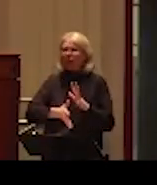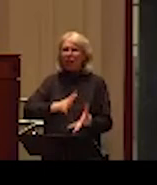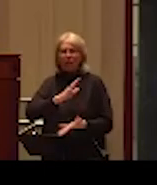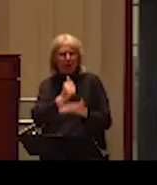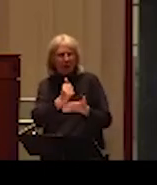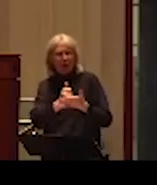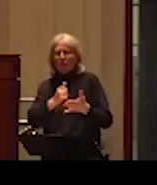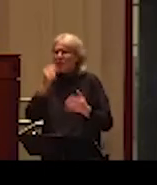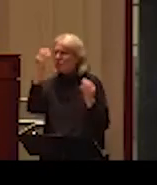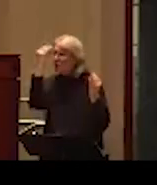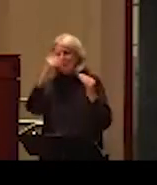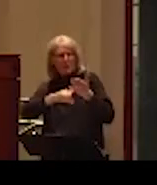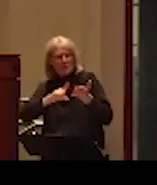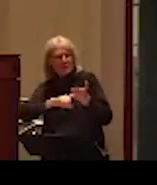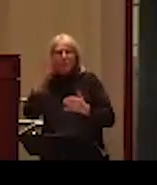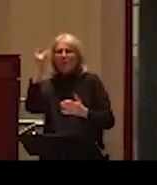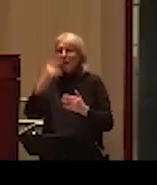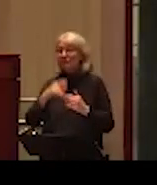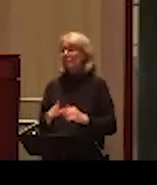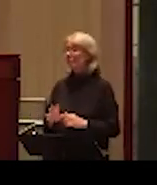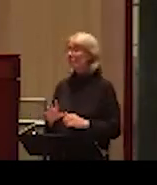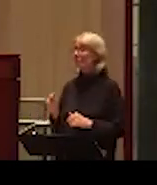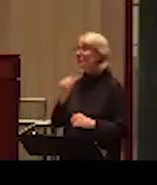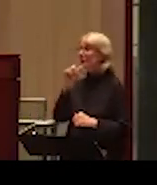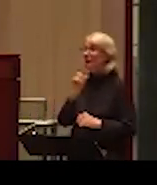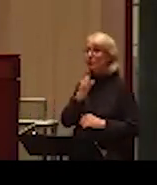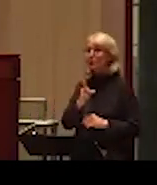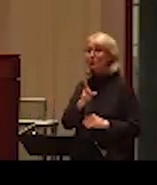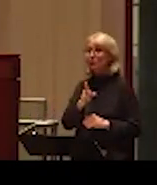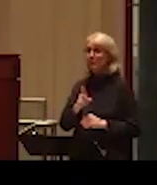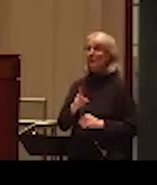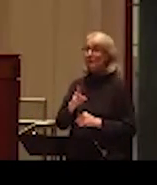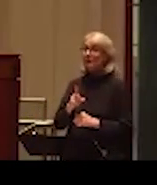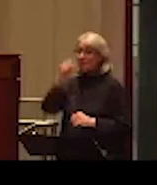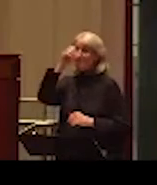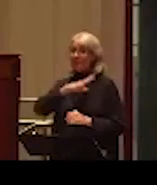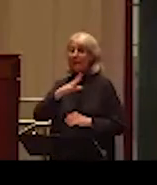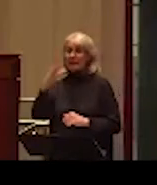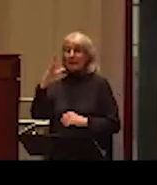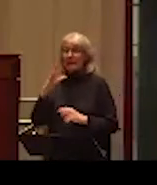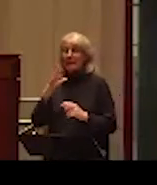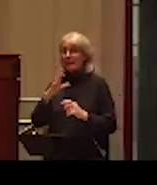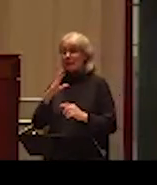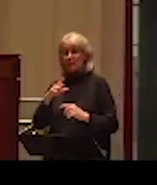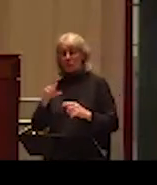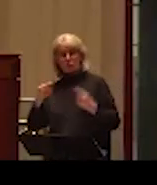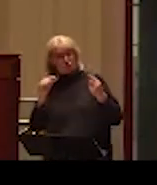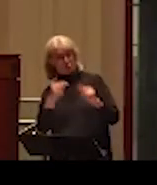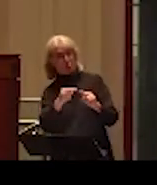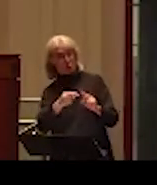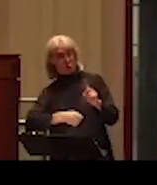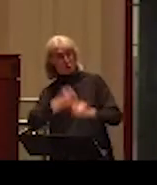it and talk about it? It's not true, because in fact, severe consequences, the men experience severe consequences of abuse,